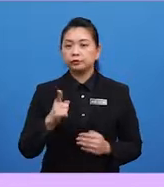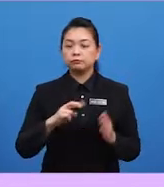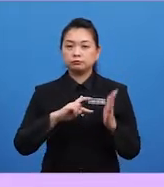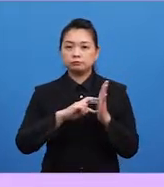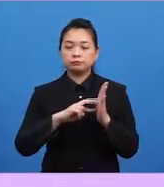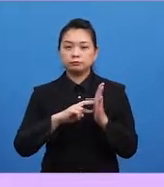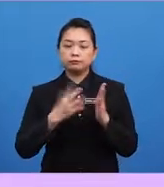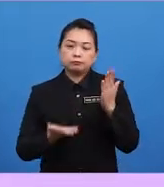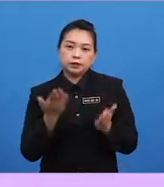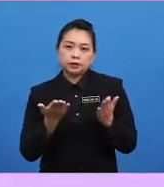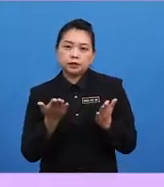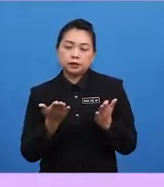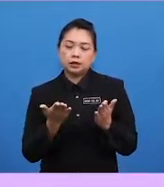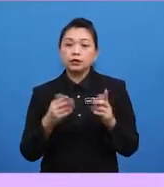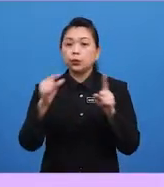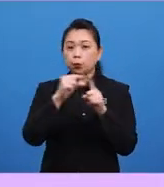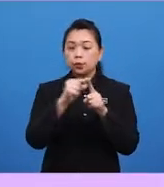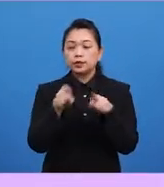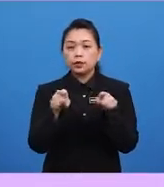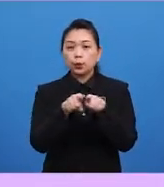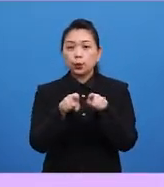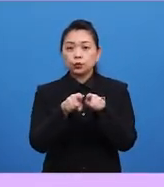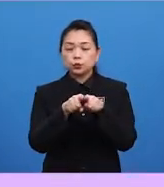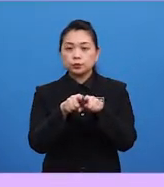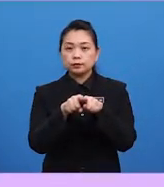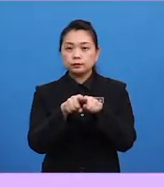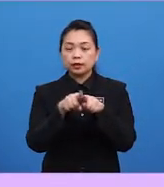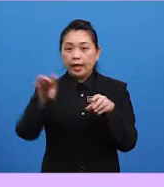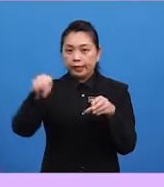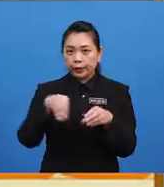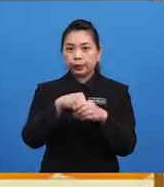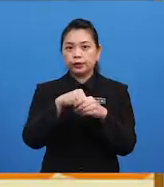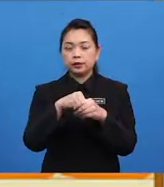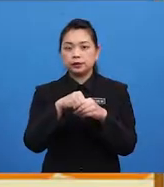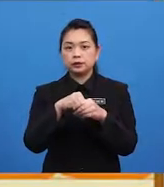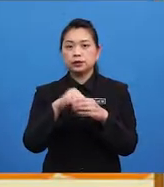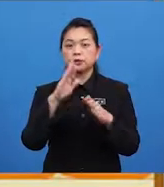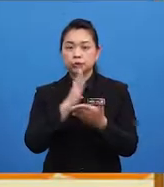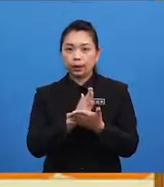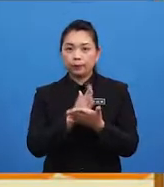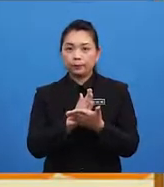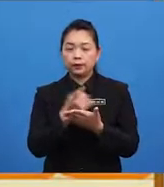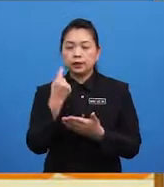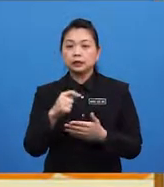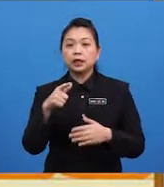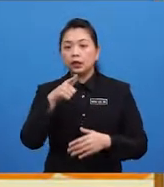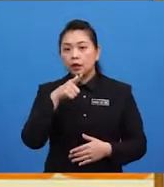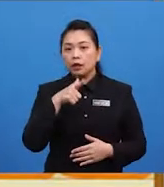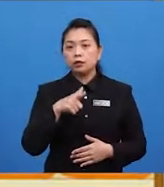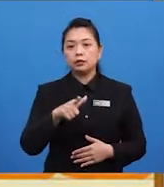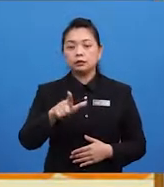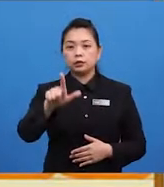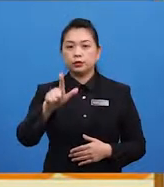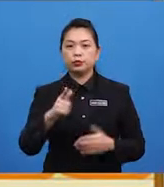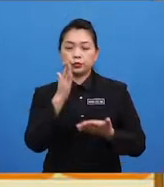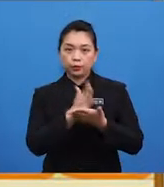the words close together instead of including the pause. The longer you pause between